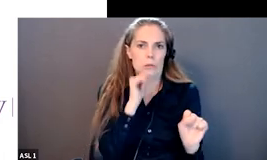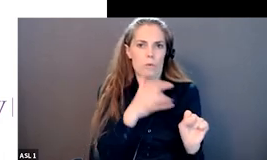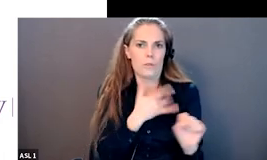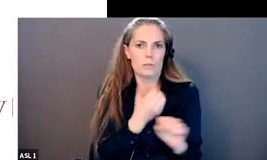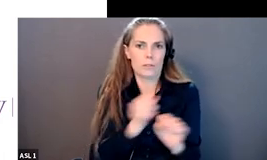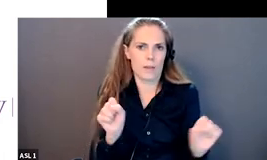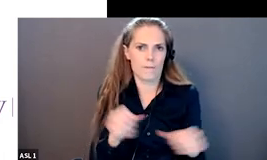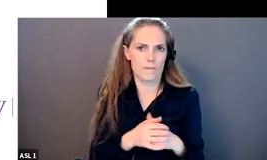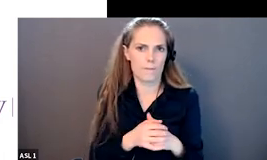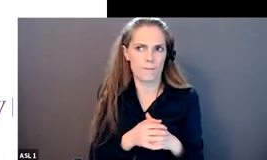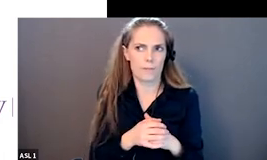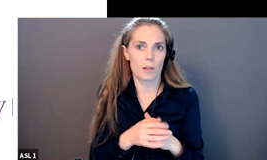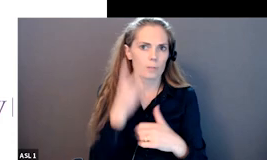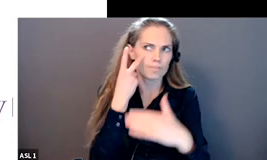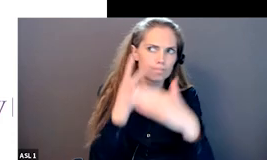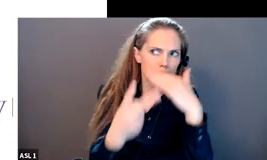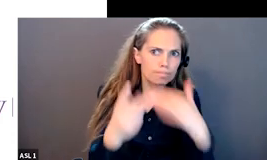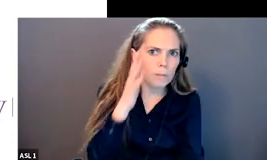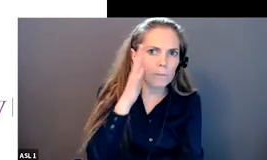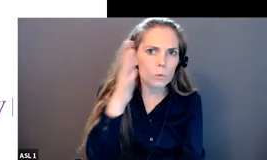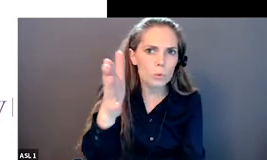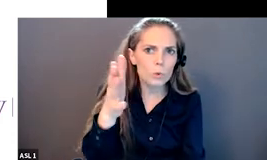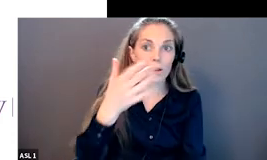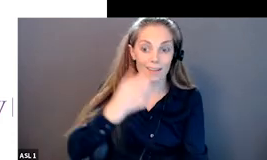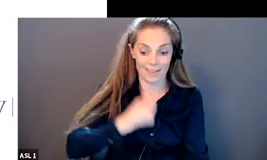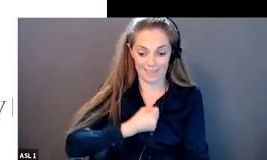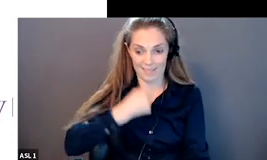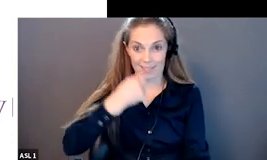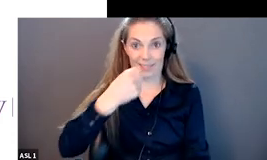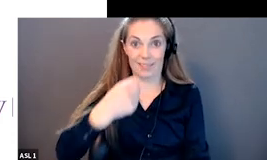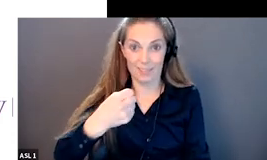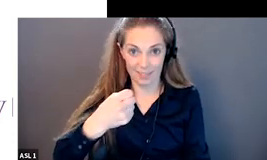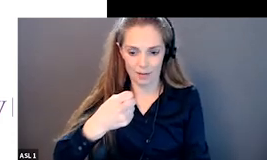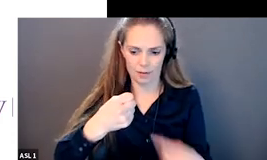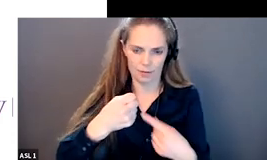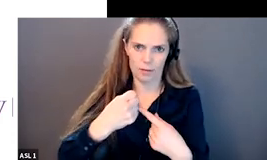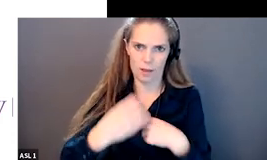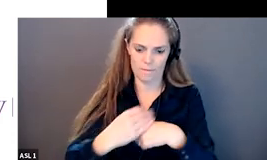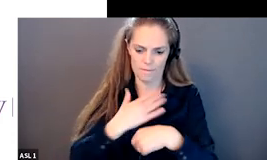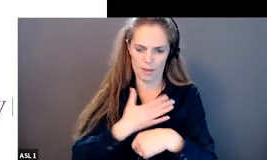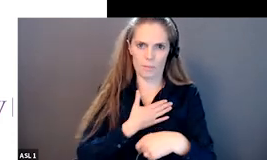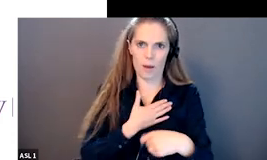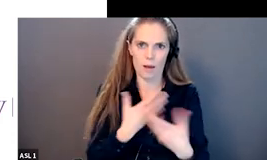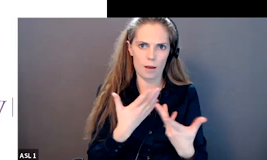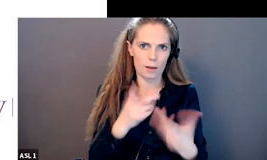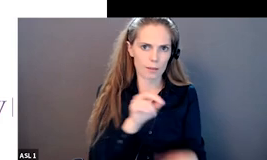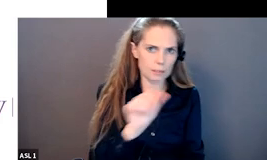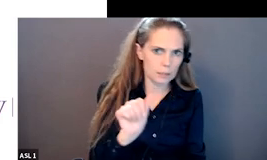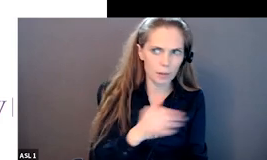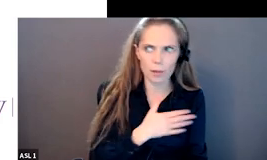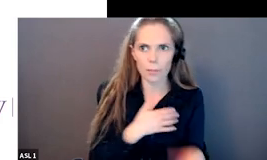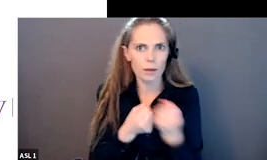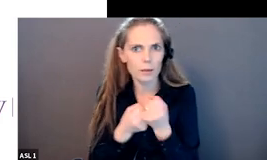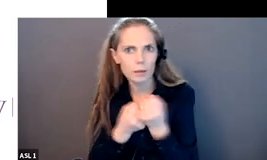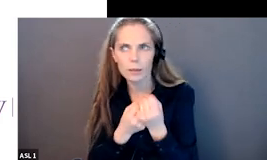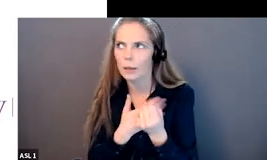could affect their health disability and existing income support or access to services lack of access to the supports they